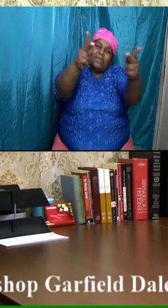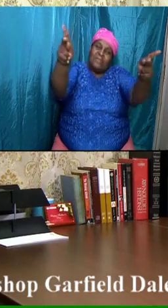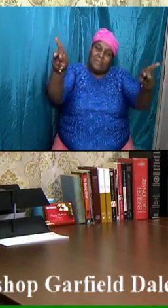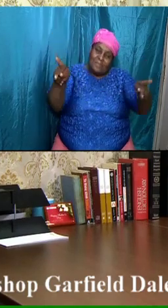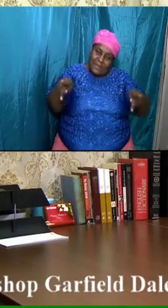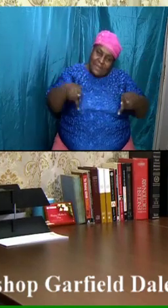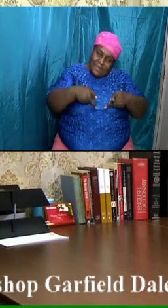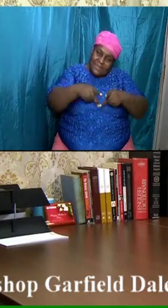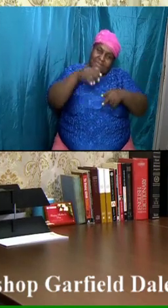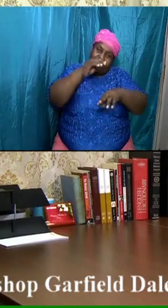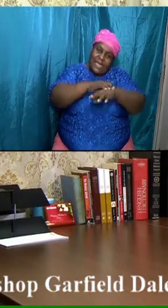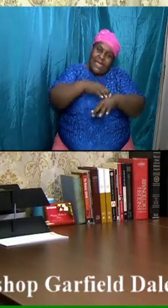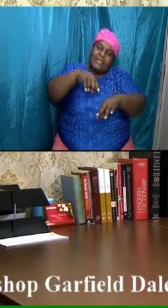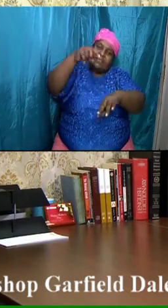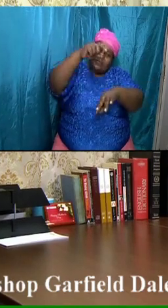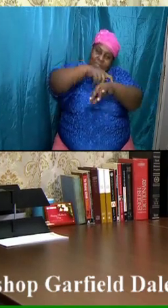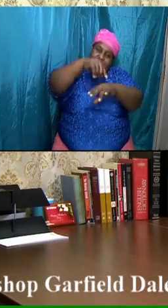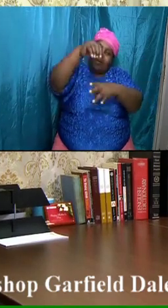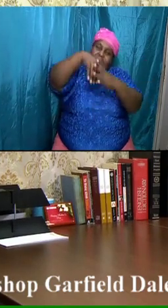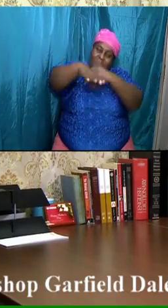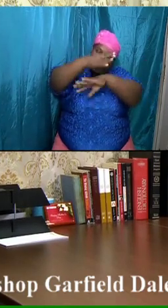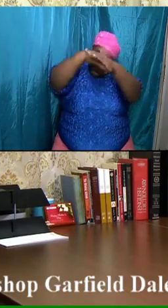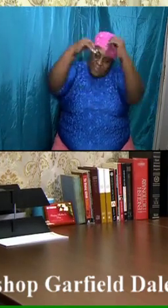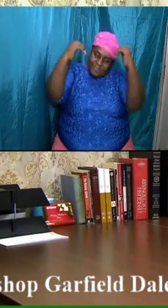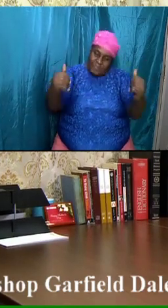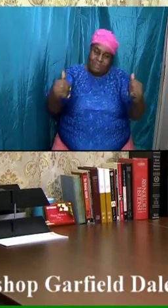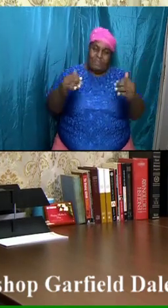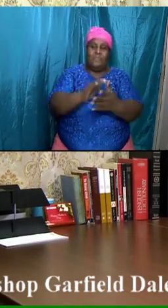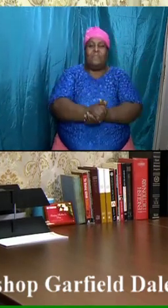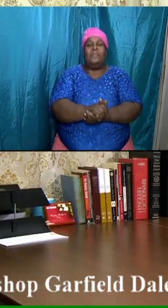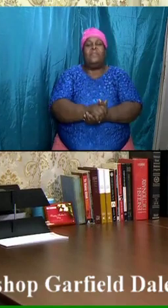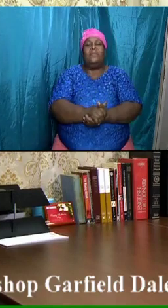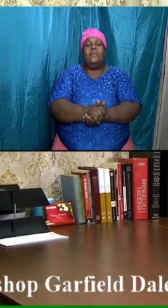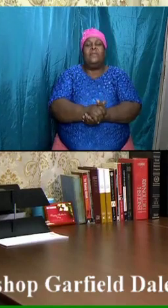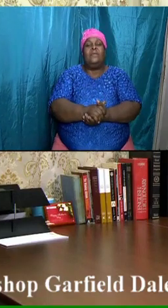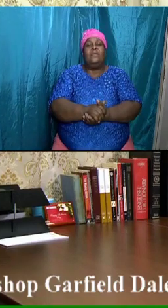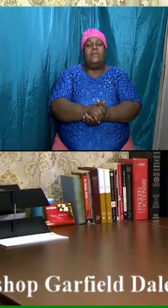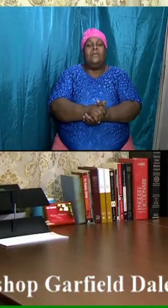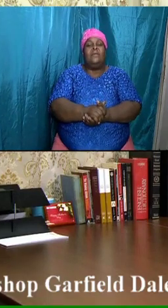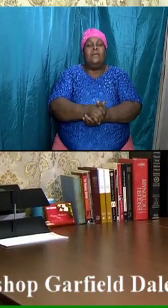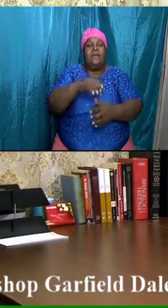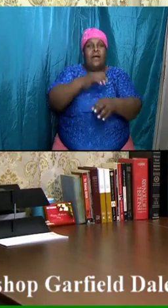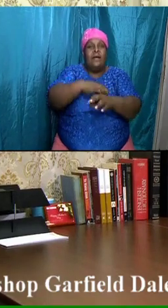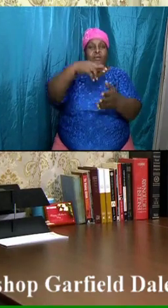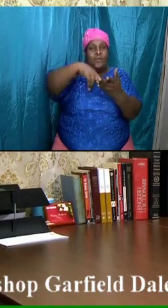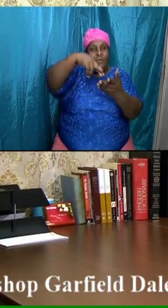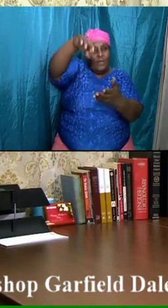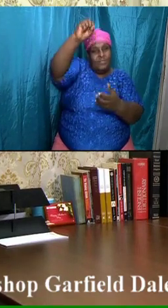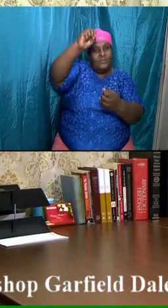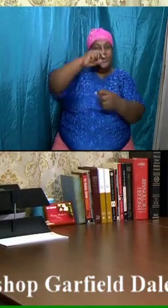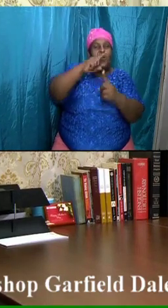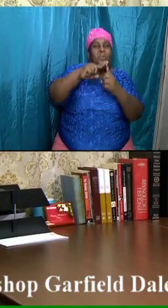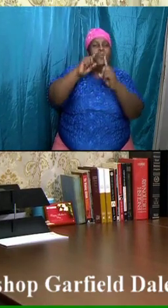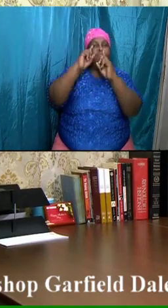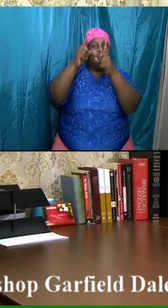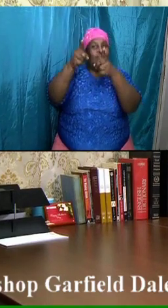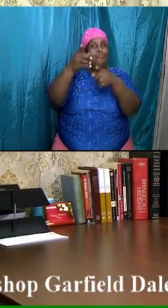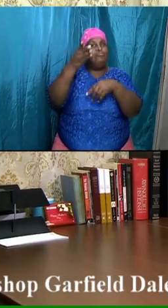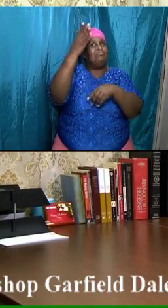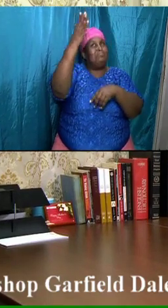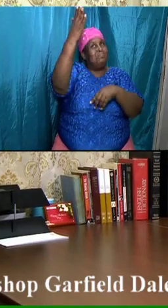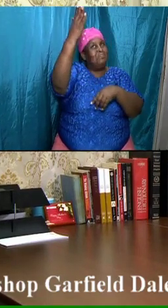and so in heaven at the rapture when we get there the judgment seat